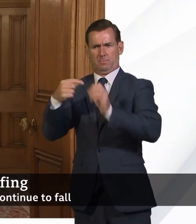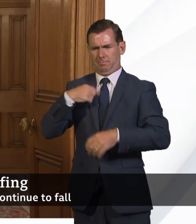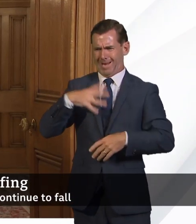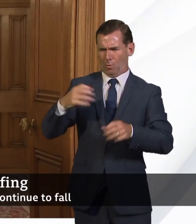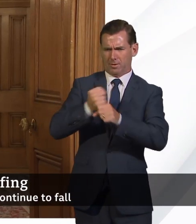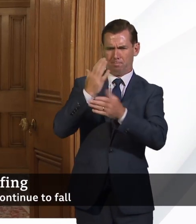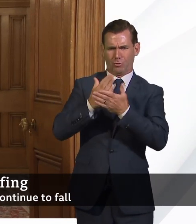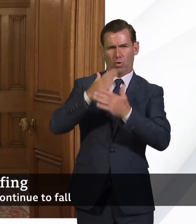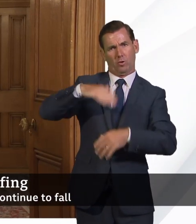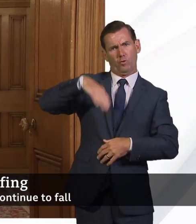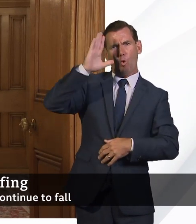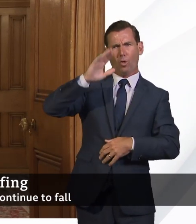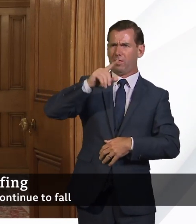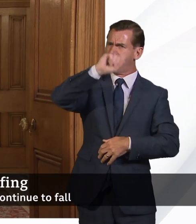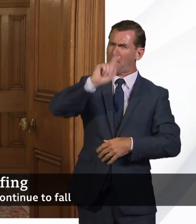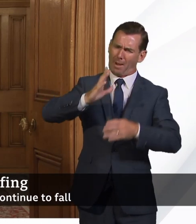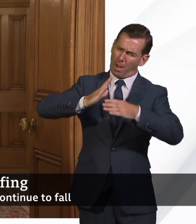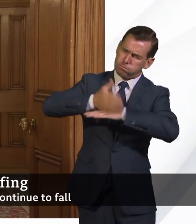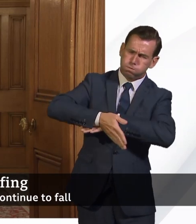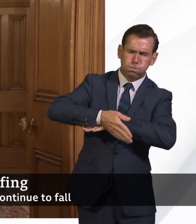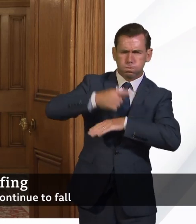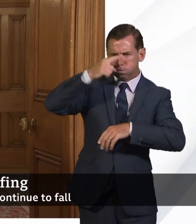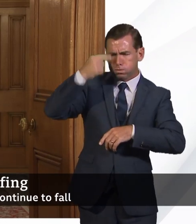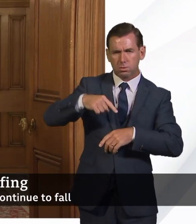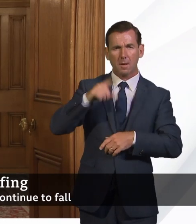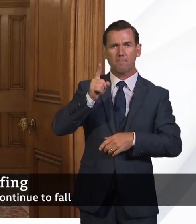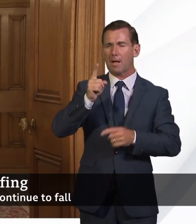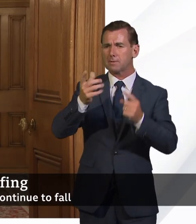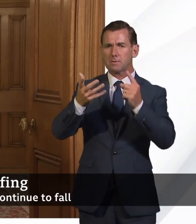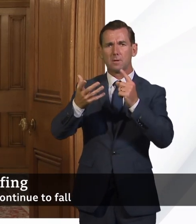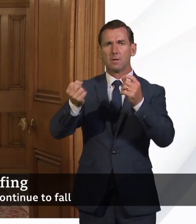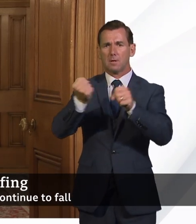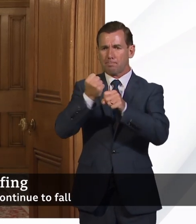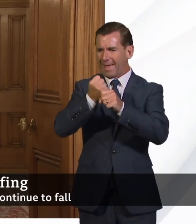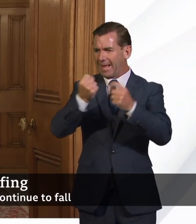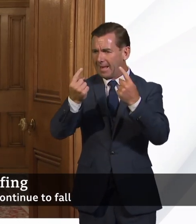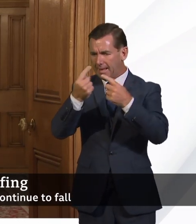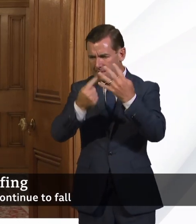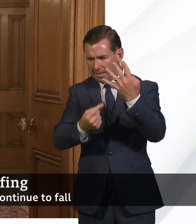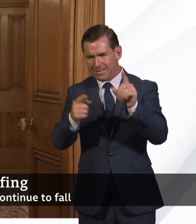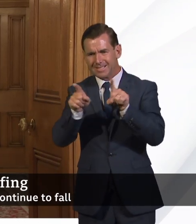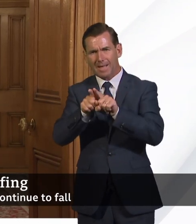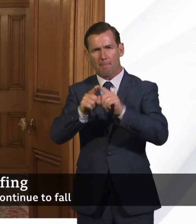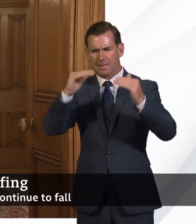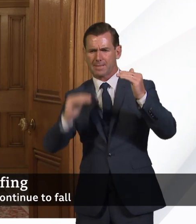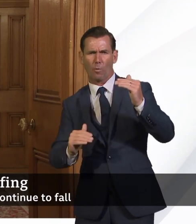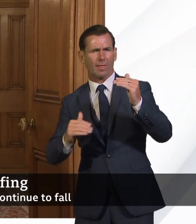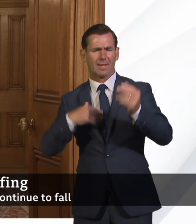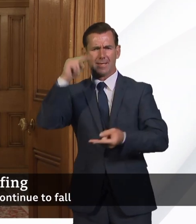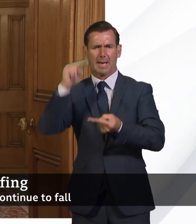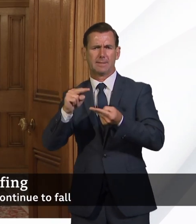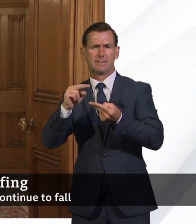hard should have the same productivity, which is partly down to things like transport, housing, and many other things which lead into health